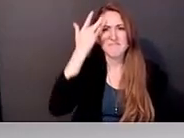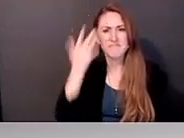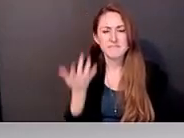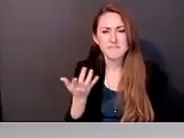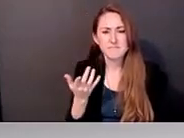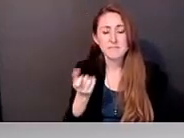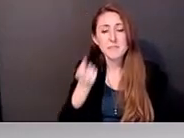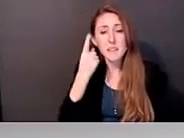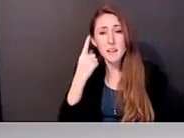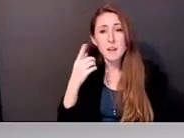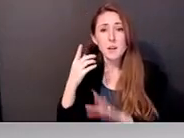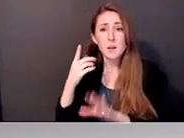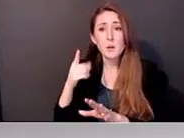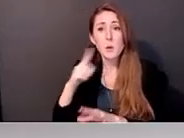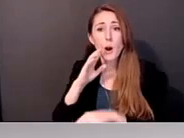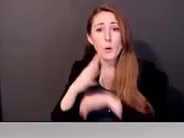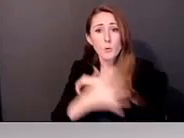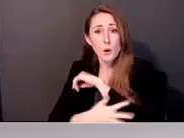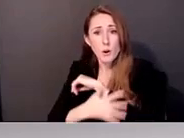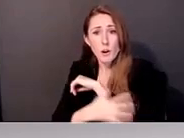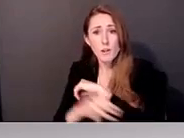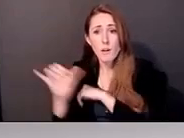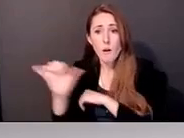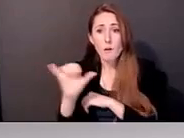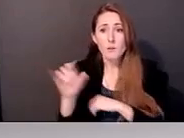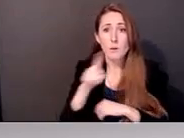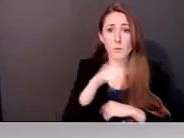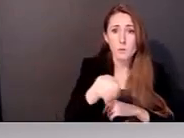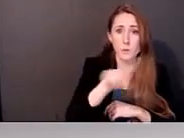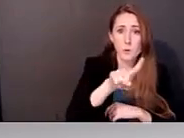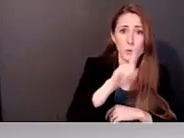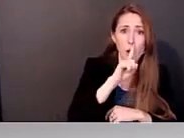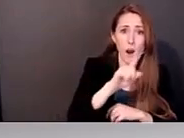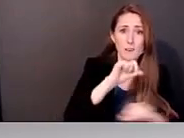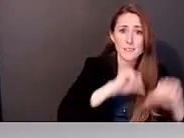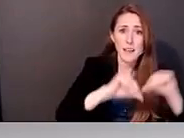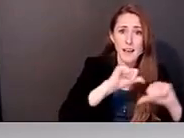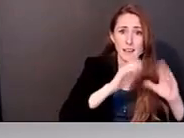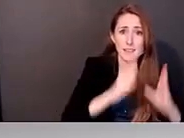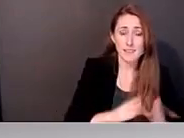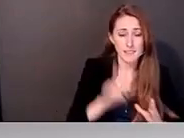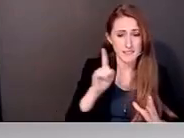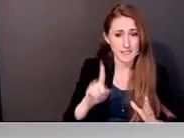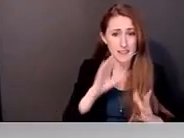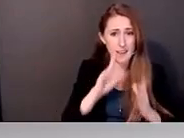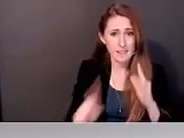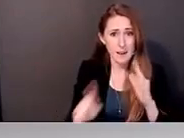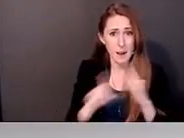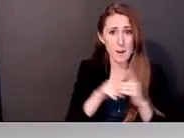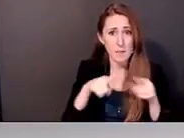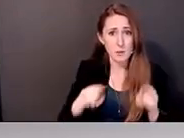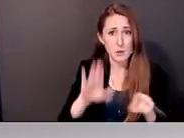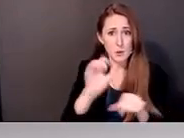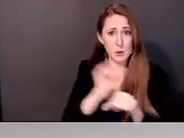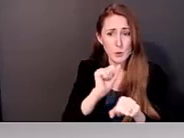scientists. So how do you engage? Does that come up at all in your work or how do you handle that if it does?